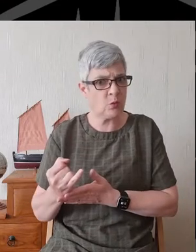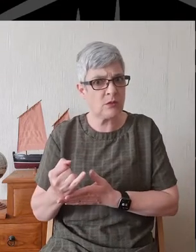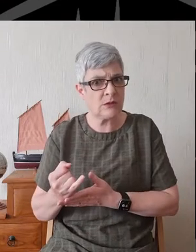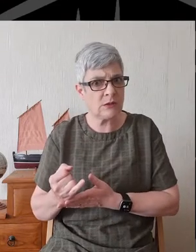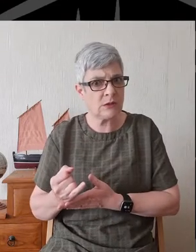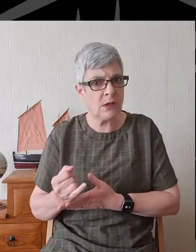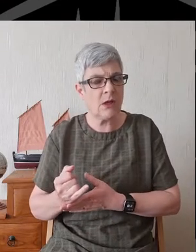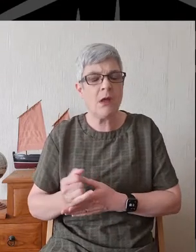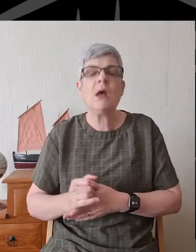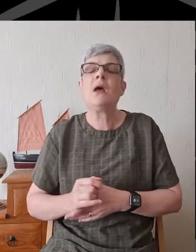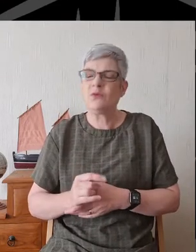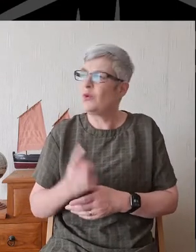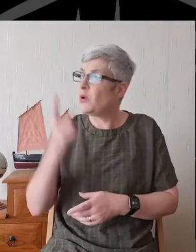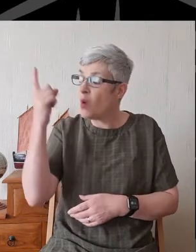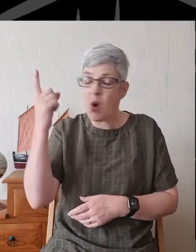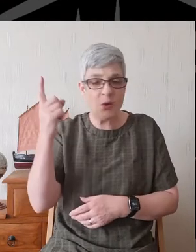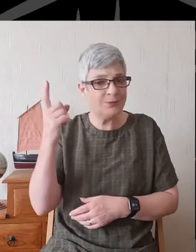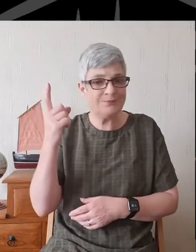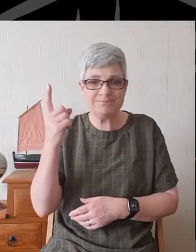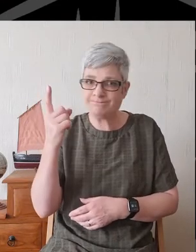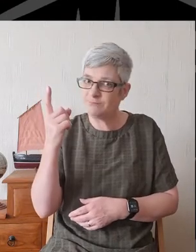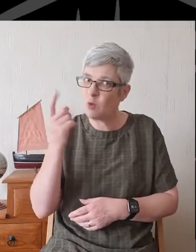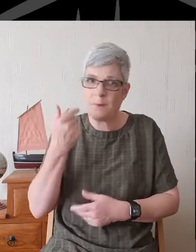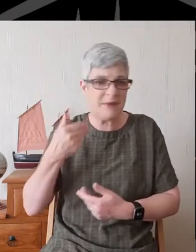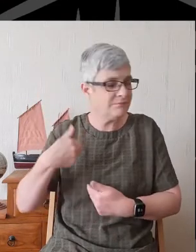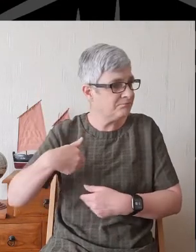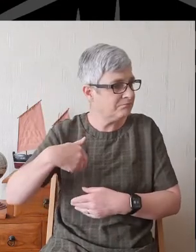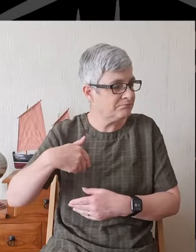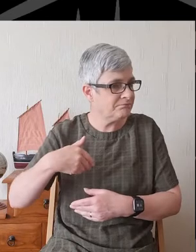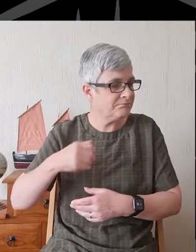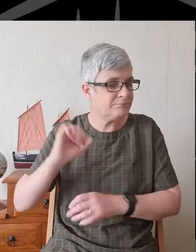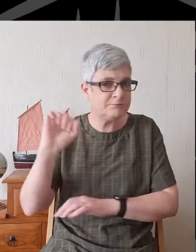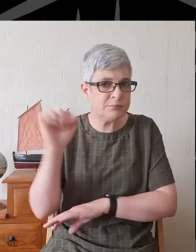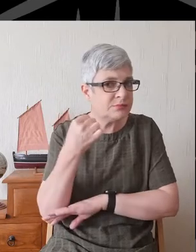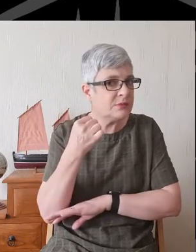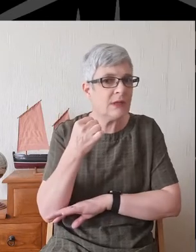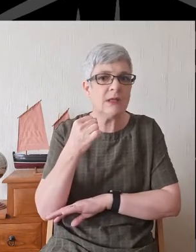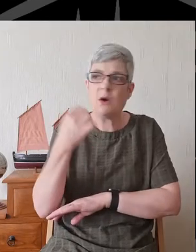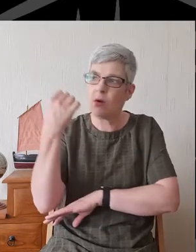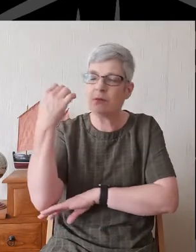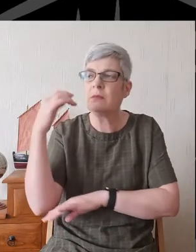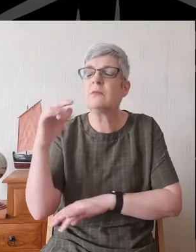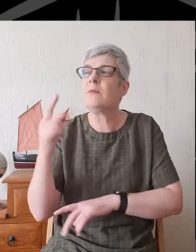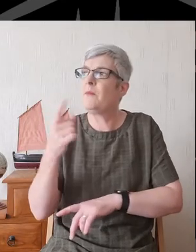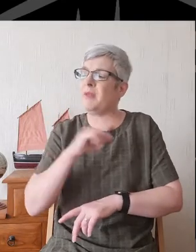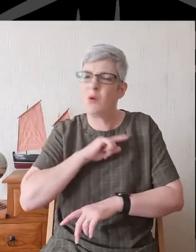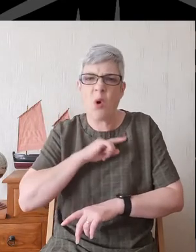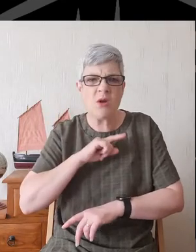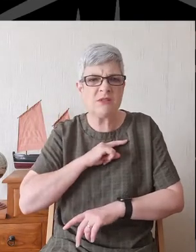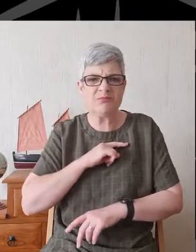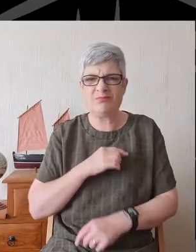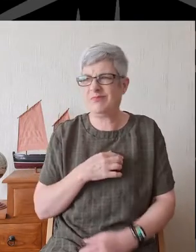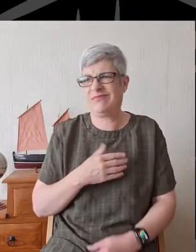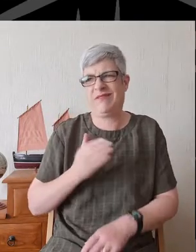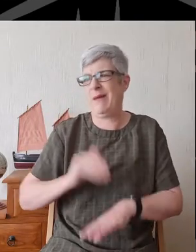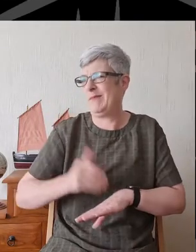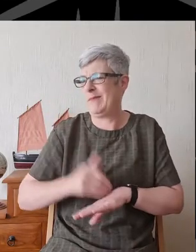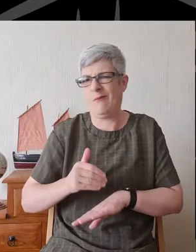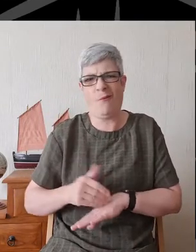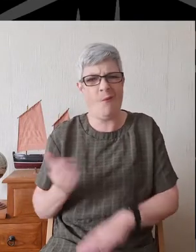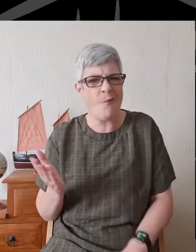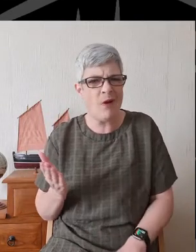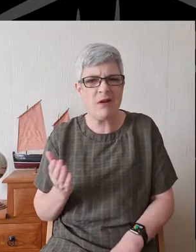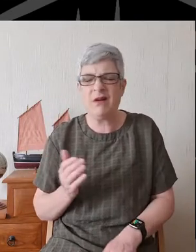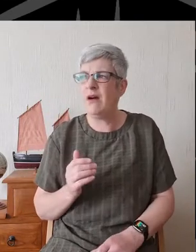And indeed, a God who has not been turned away by repeated indifference or coldness on our part.